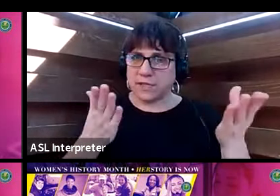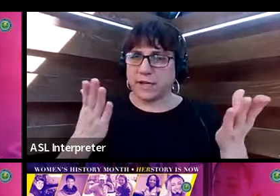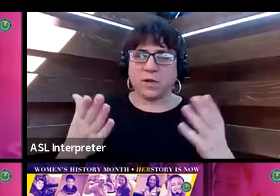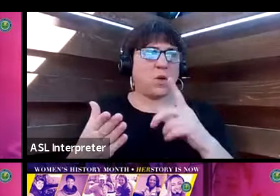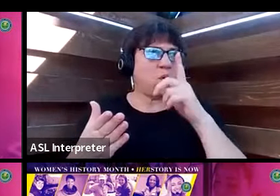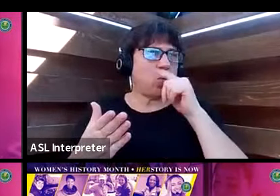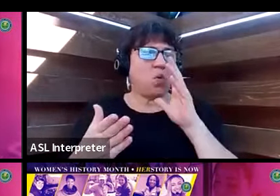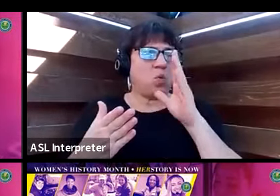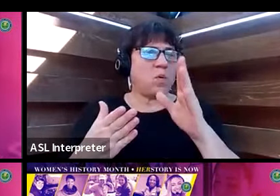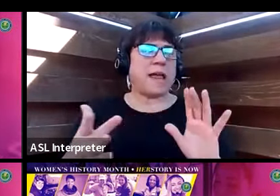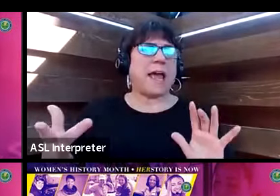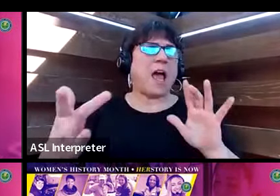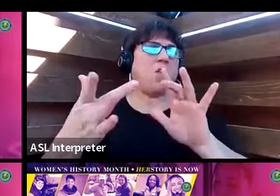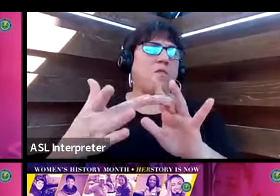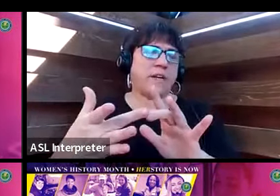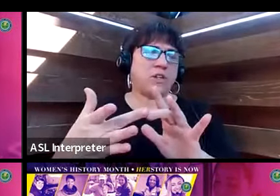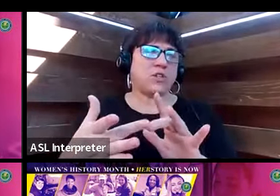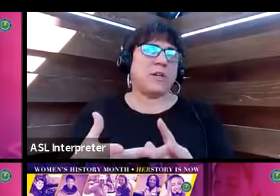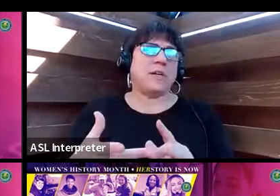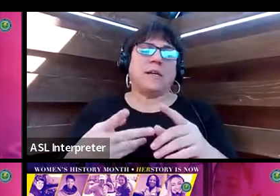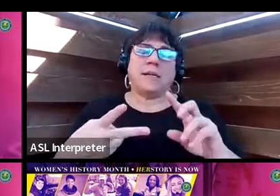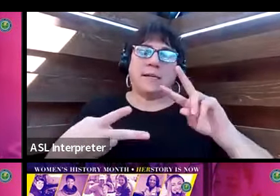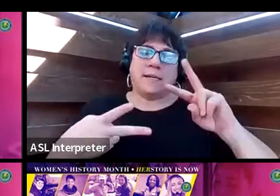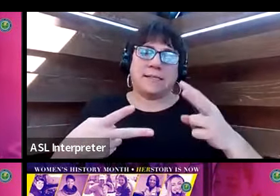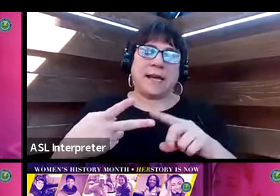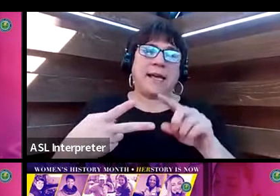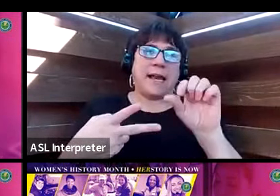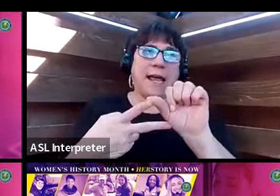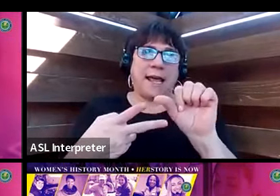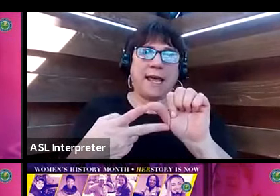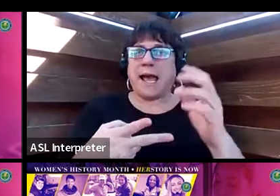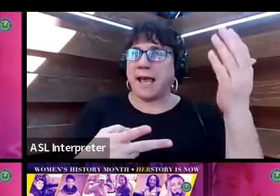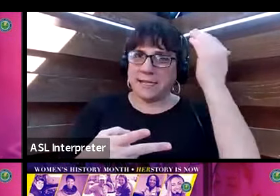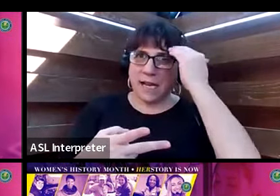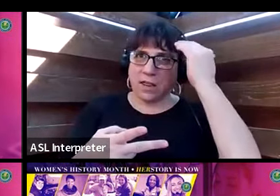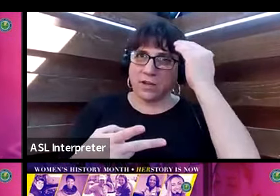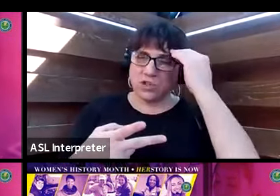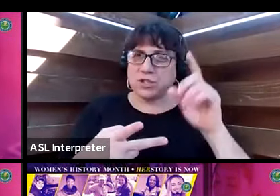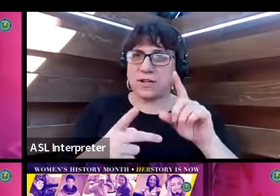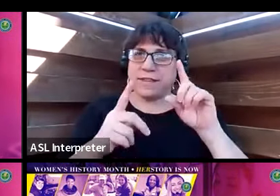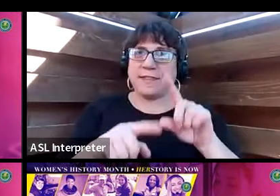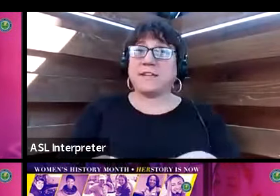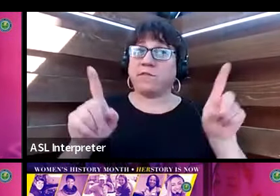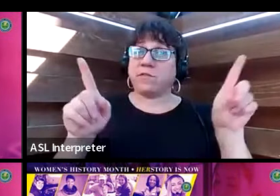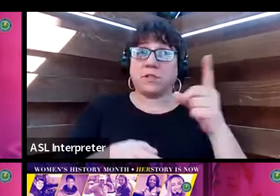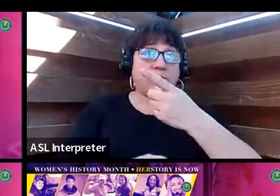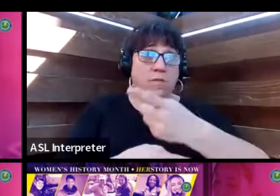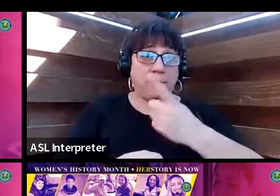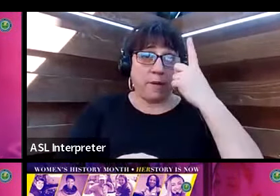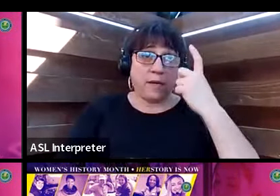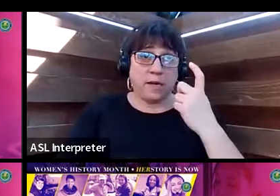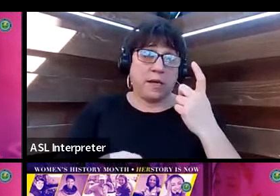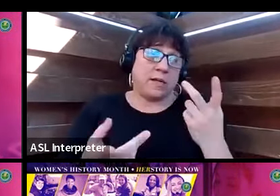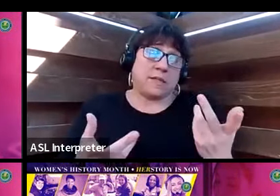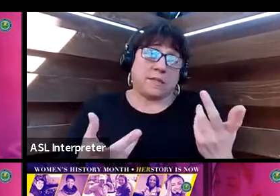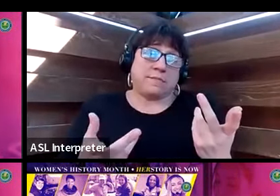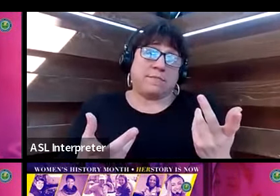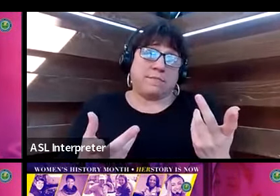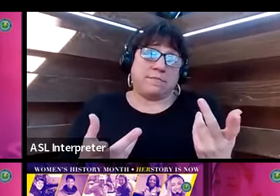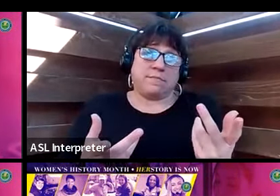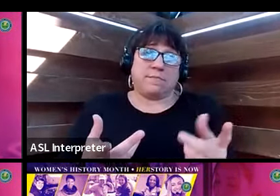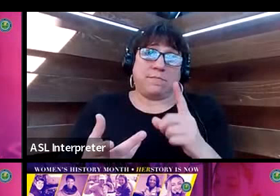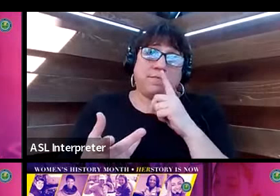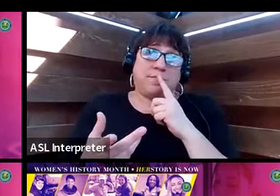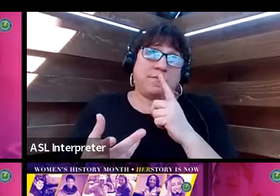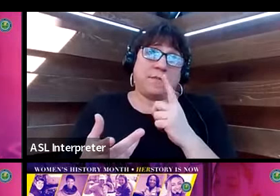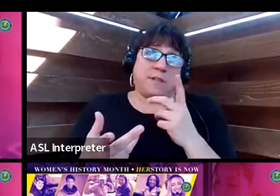am I going to outreach to? The second is I acknowledge the differences, right? Because at the end of the day, and